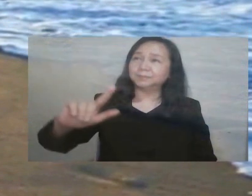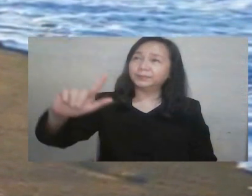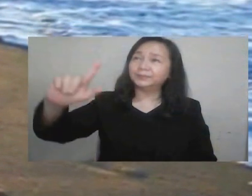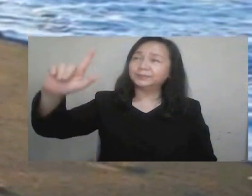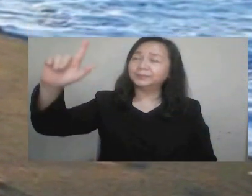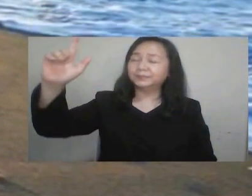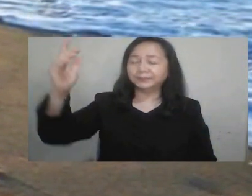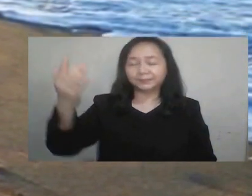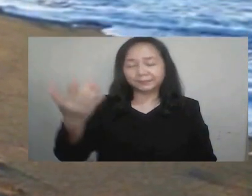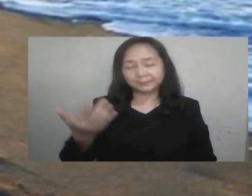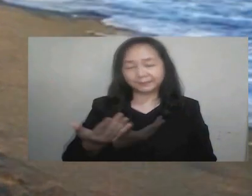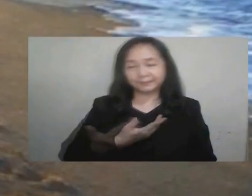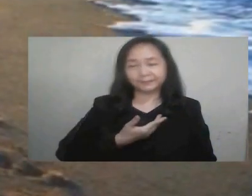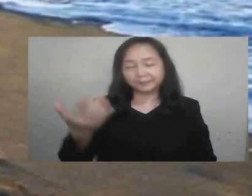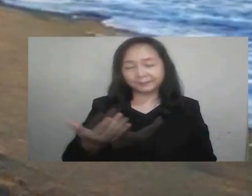Palapakan natin Panginoon.